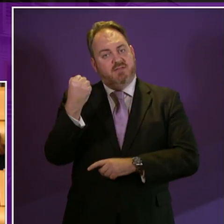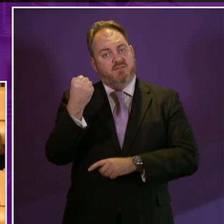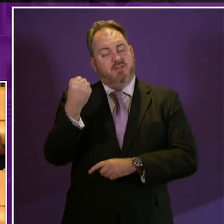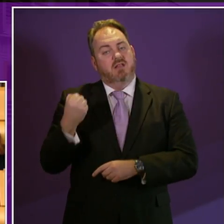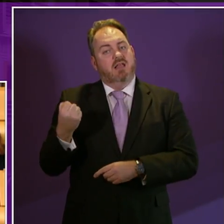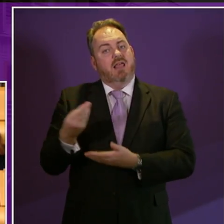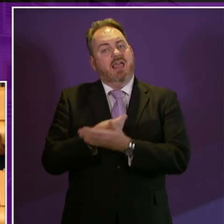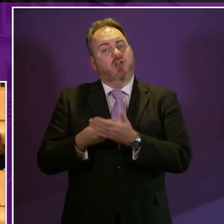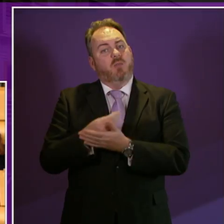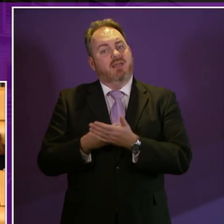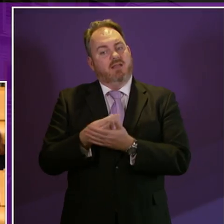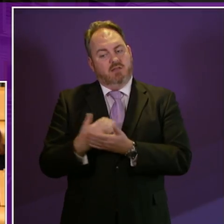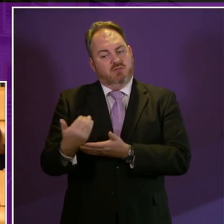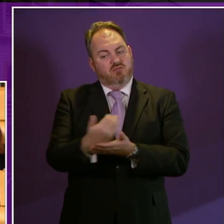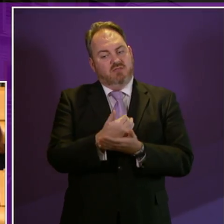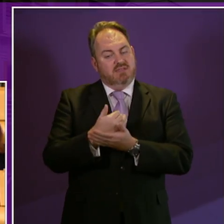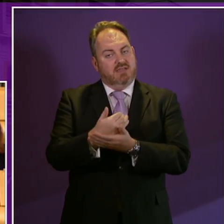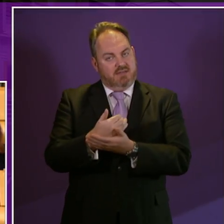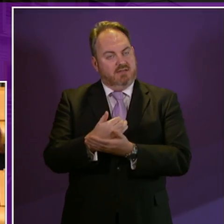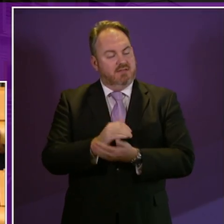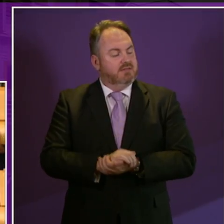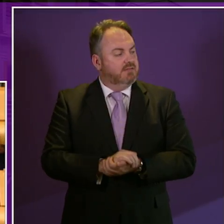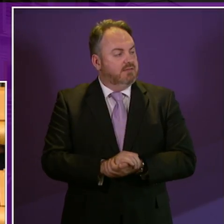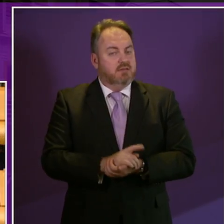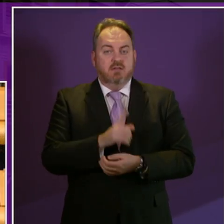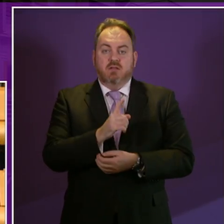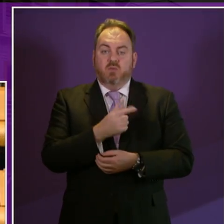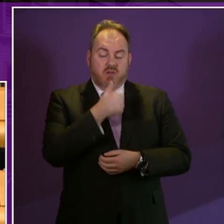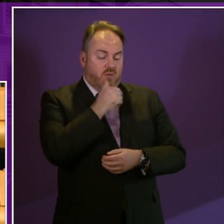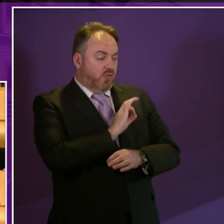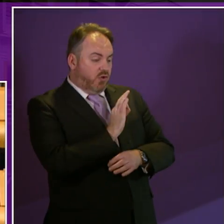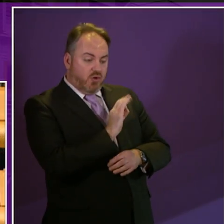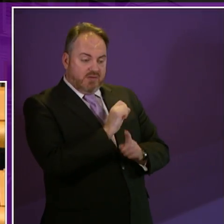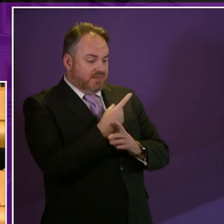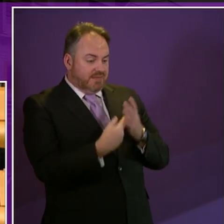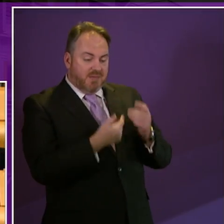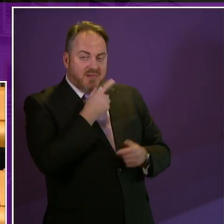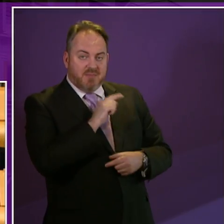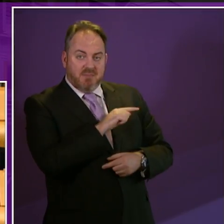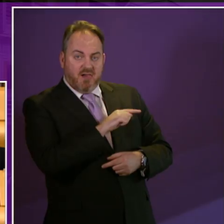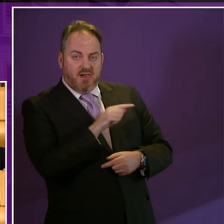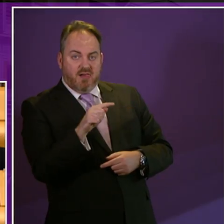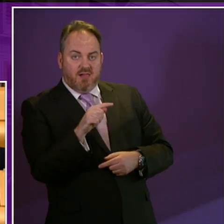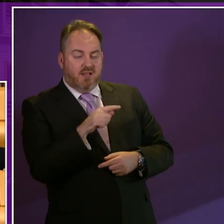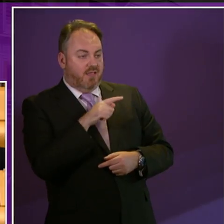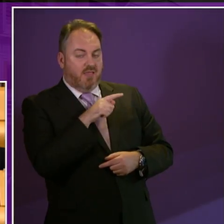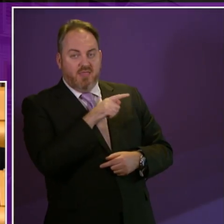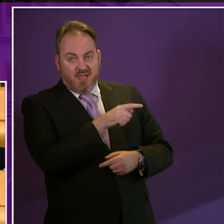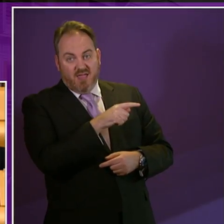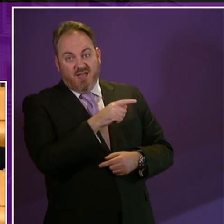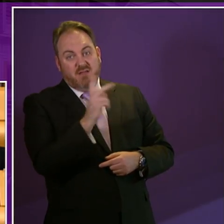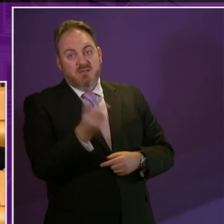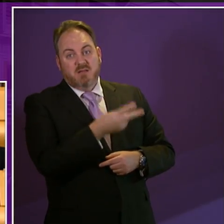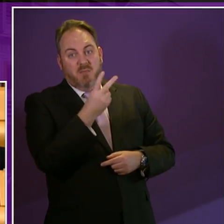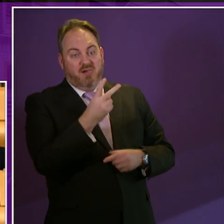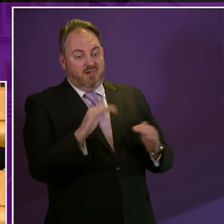highlighting how some of those might go further with non-disabled people almost twice as likely as able people to be in